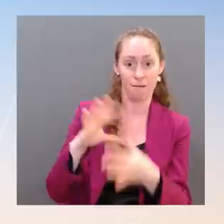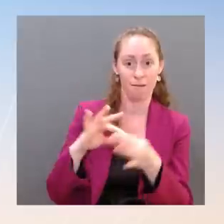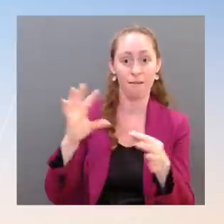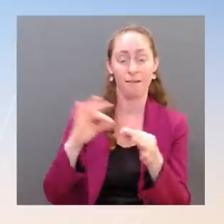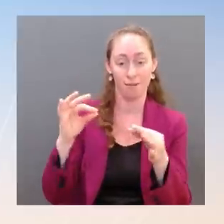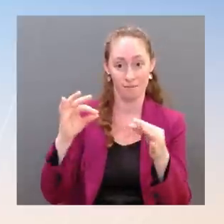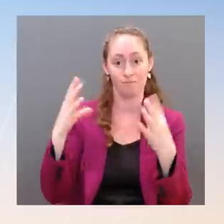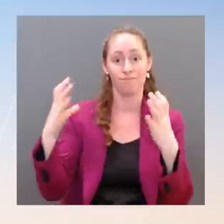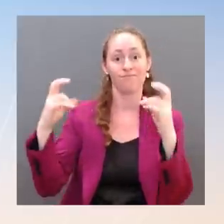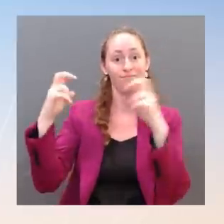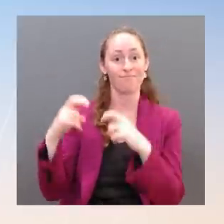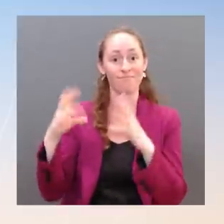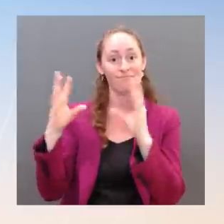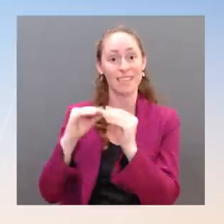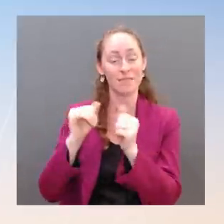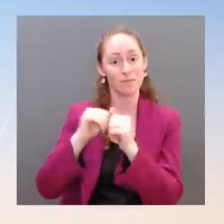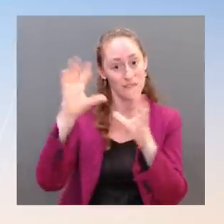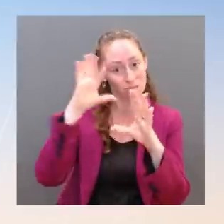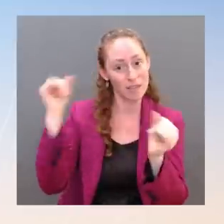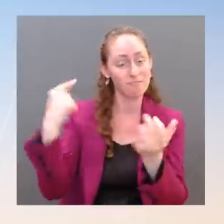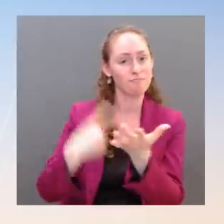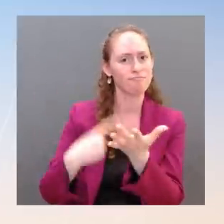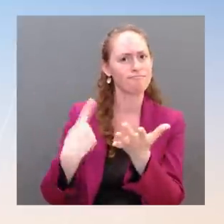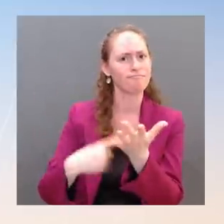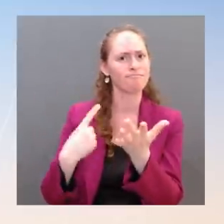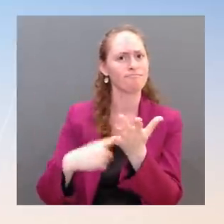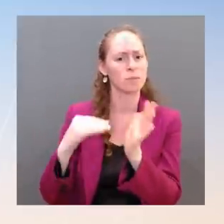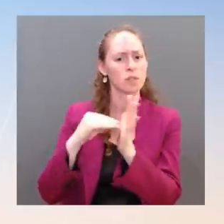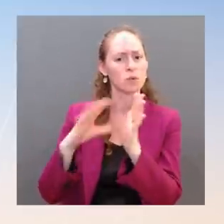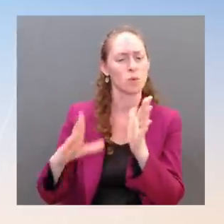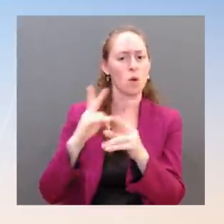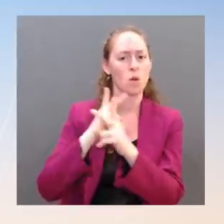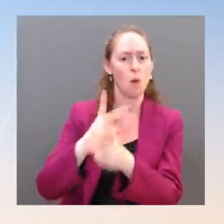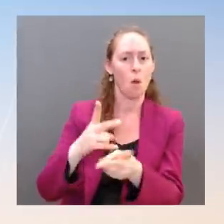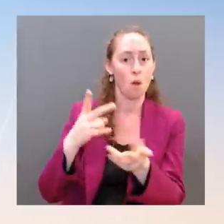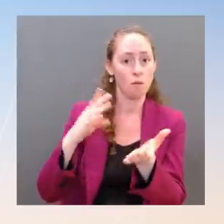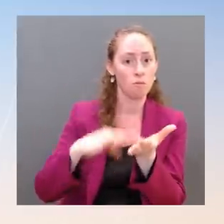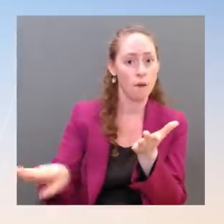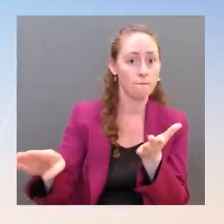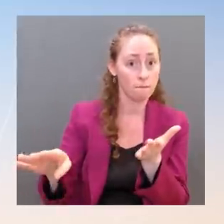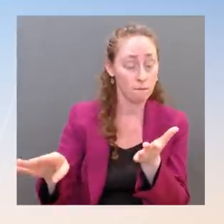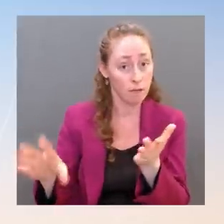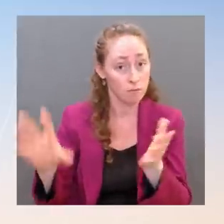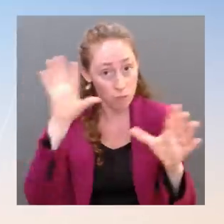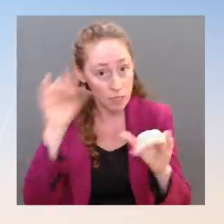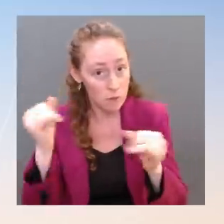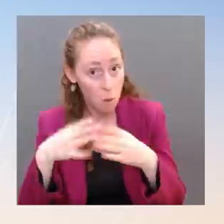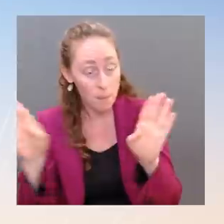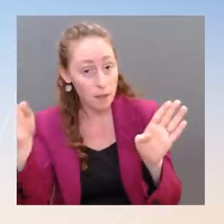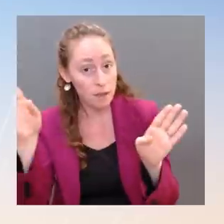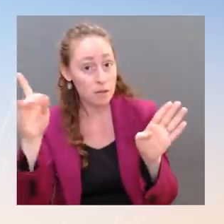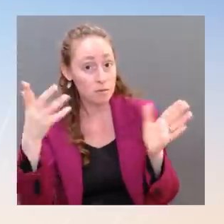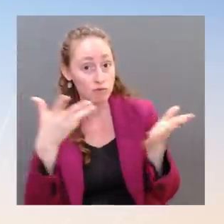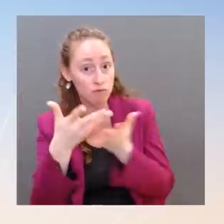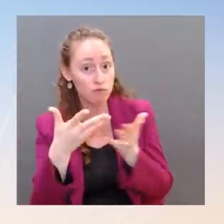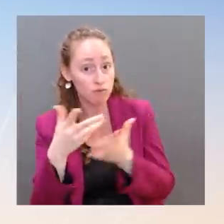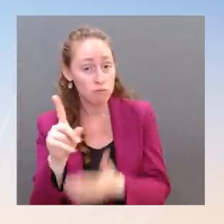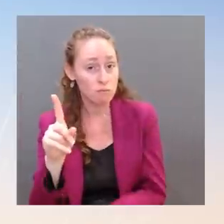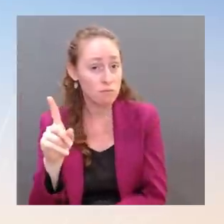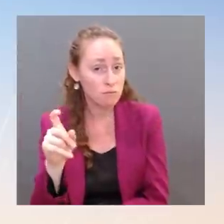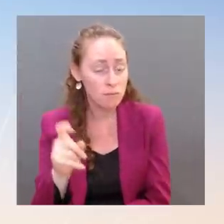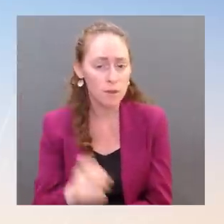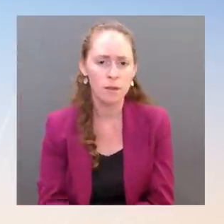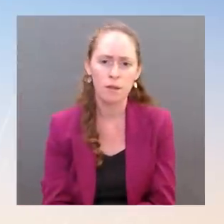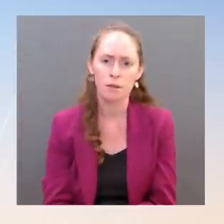the President open to increasing the forgiveness rate? It seems like he's in the $10,000 range. Senator